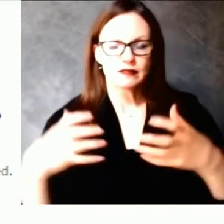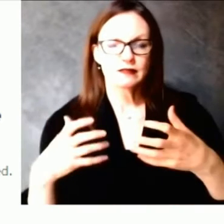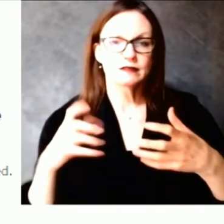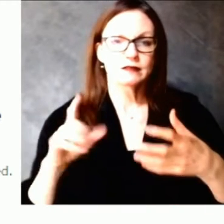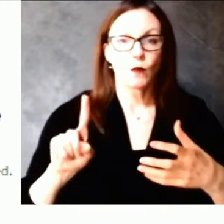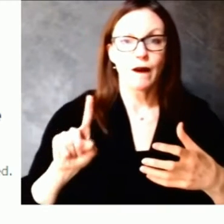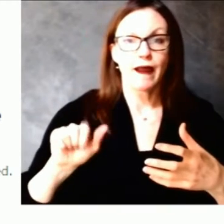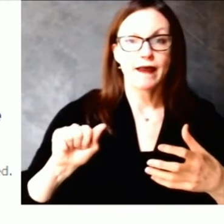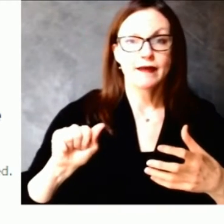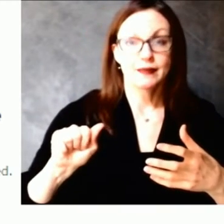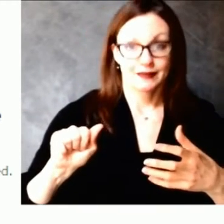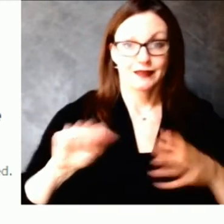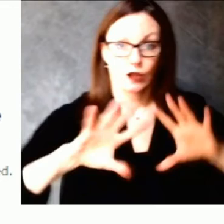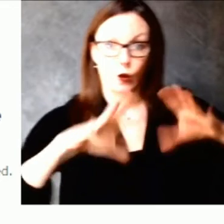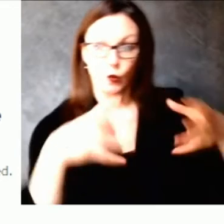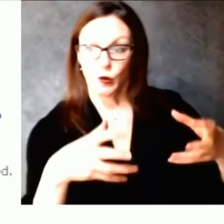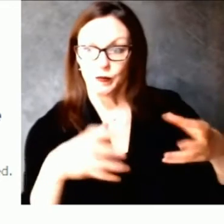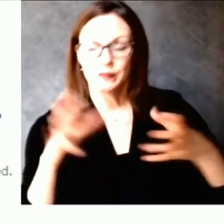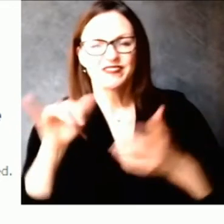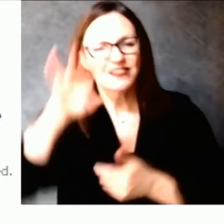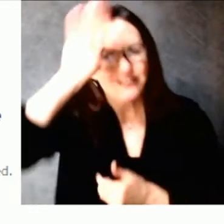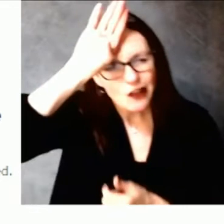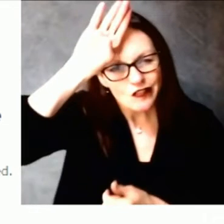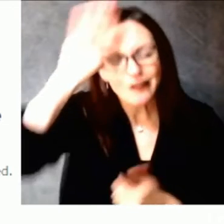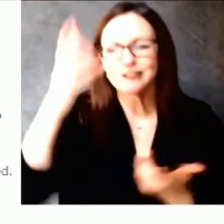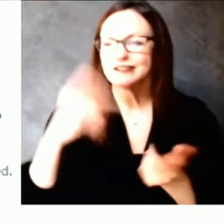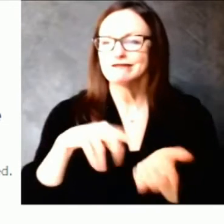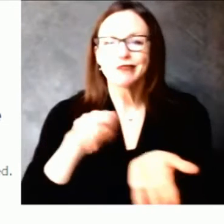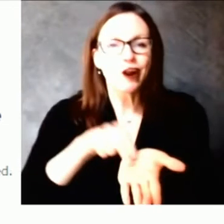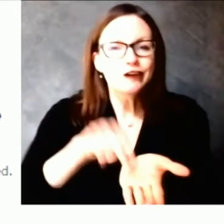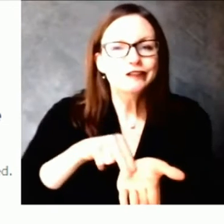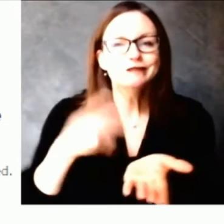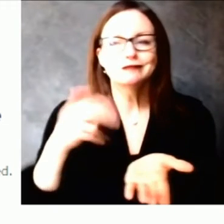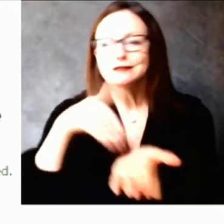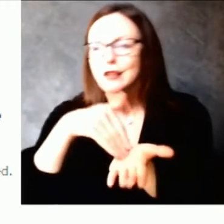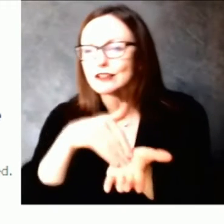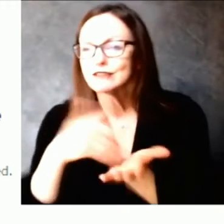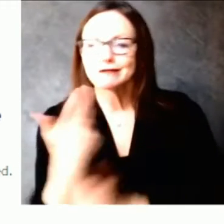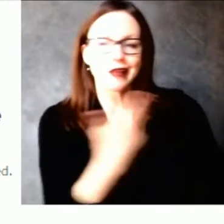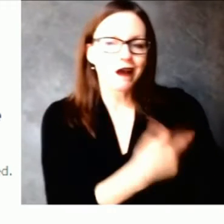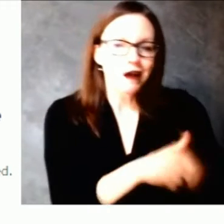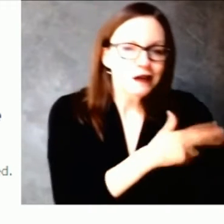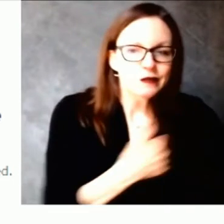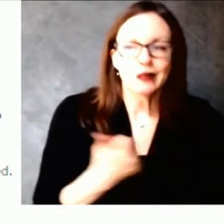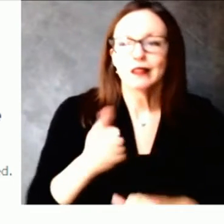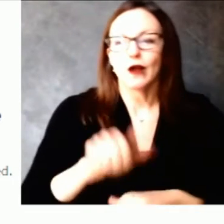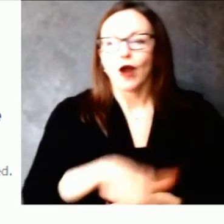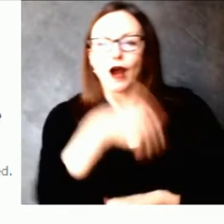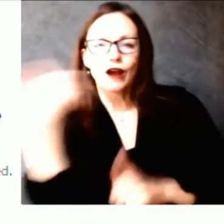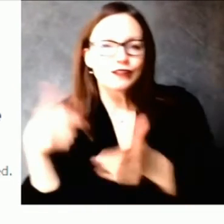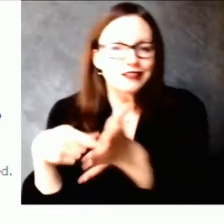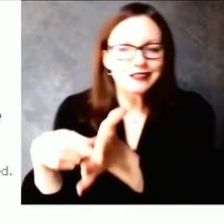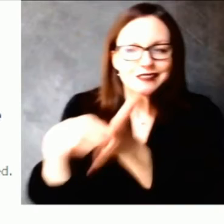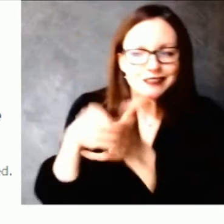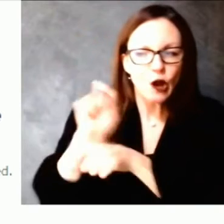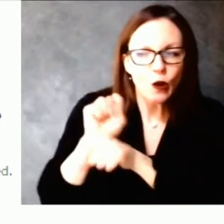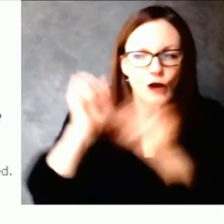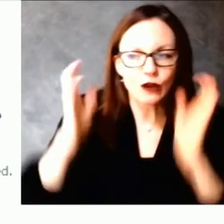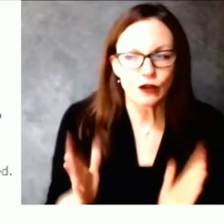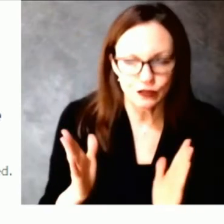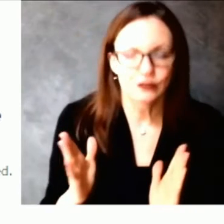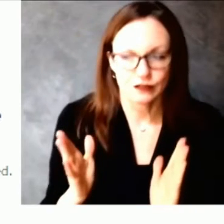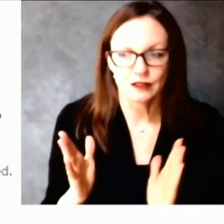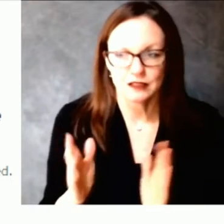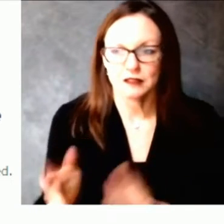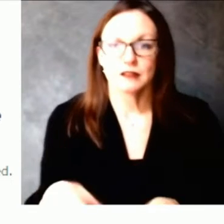not everyone in the gray bar can currently receive a vaccine. We're certainly looking forward to the day when we have